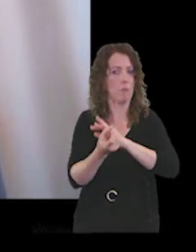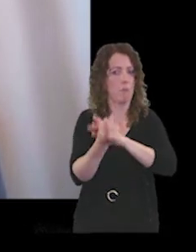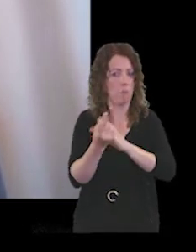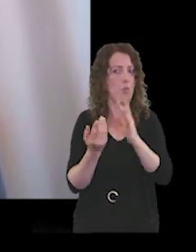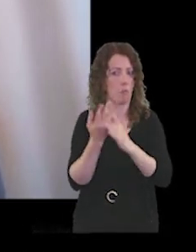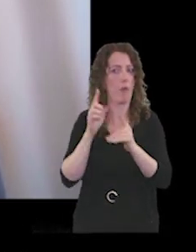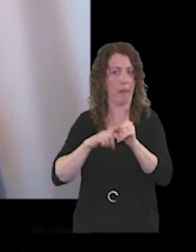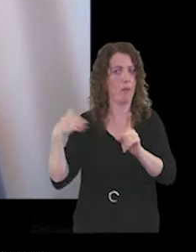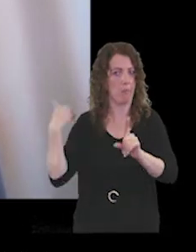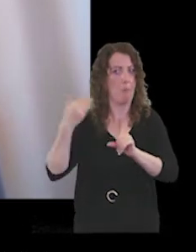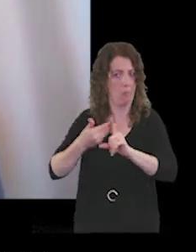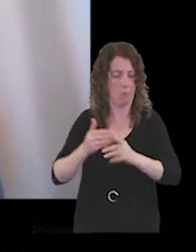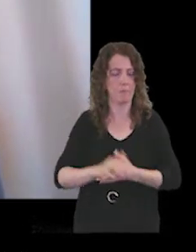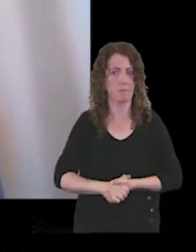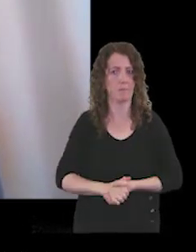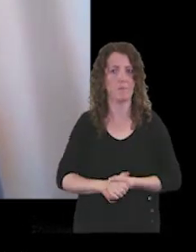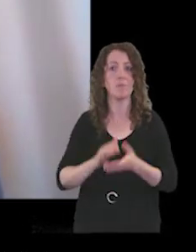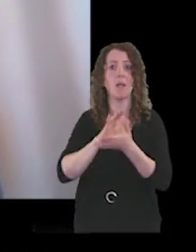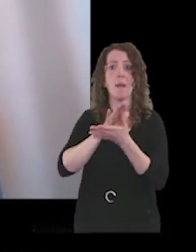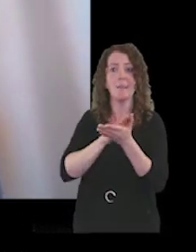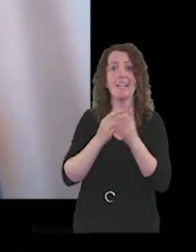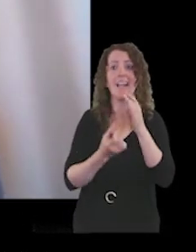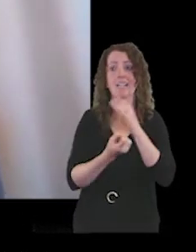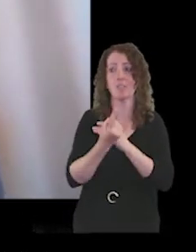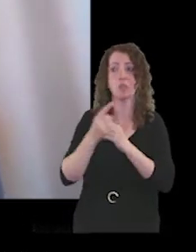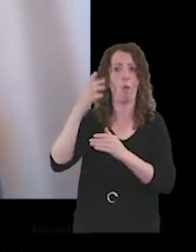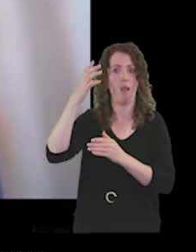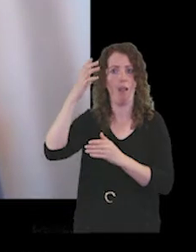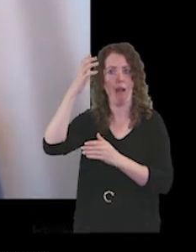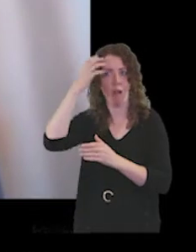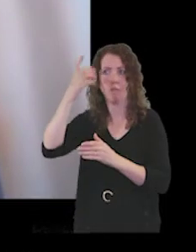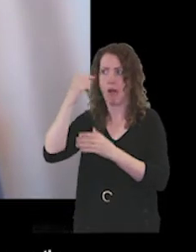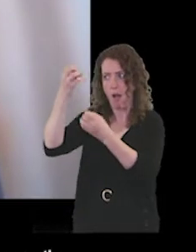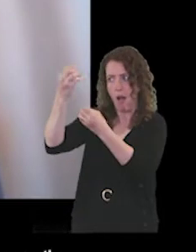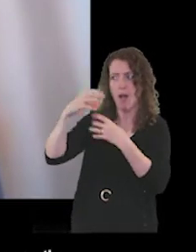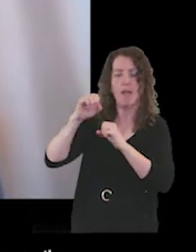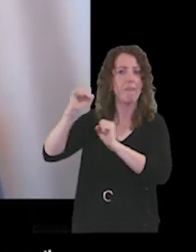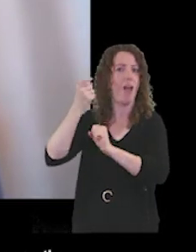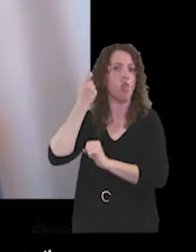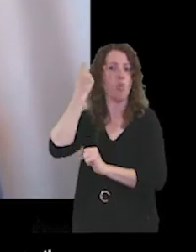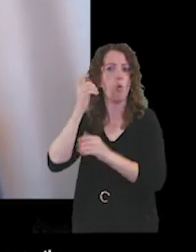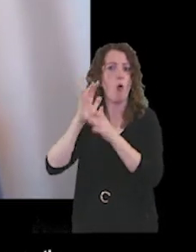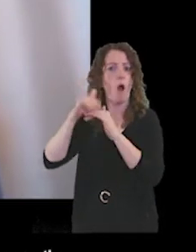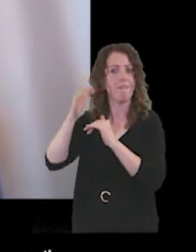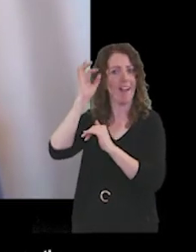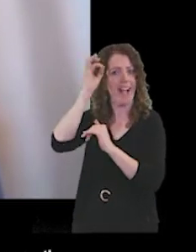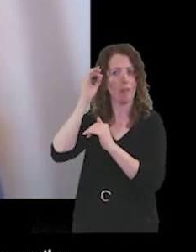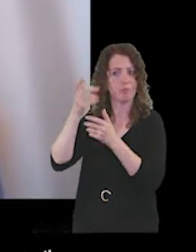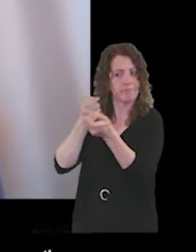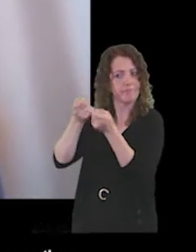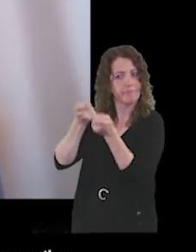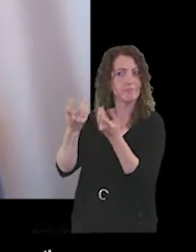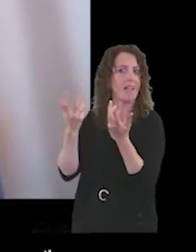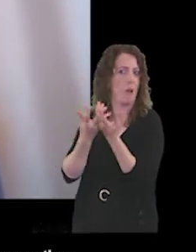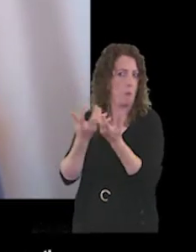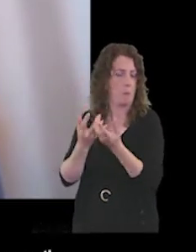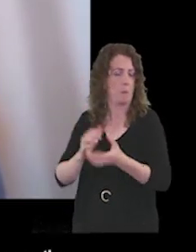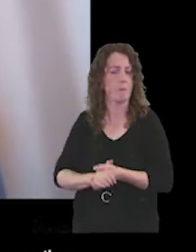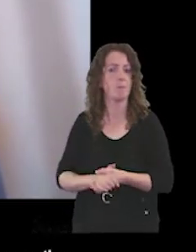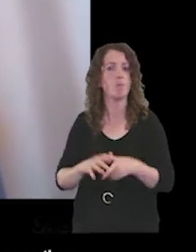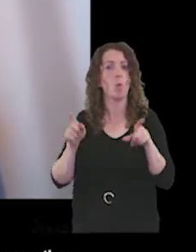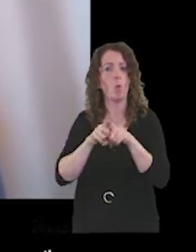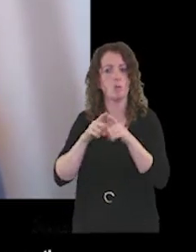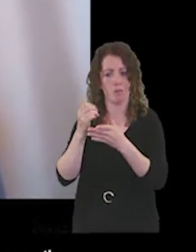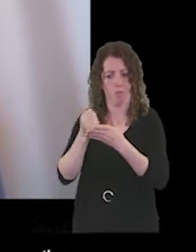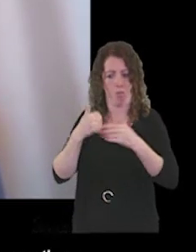to enable individual Governors to contribute their thoughts on how the Council should be operating and to